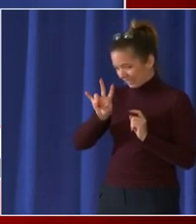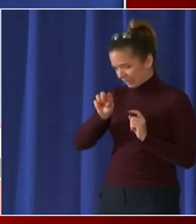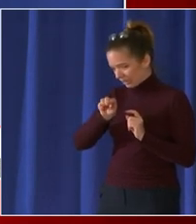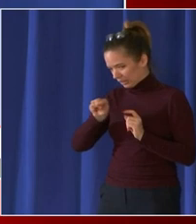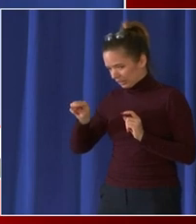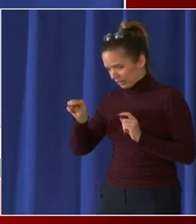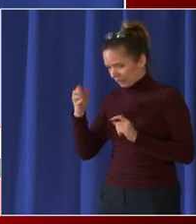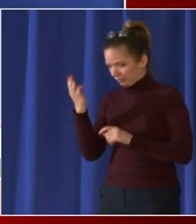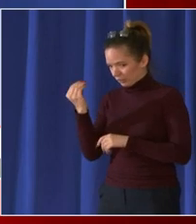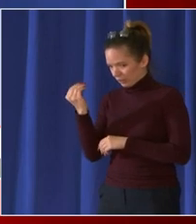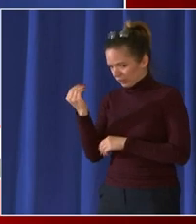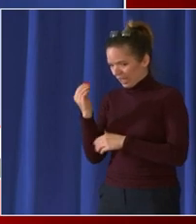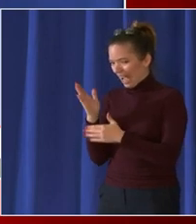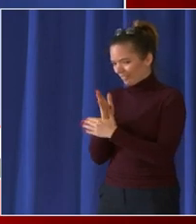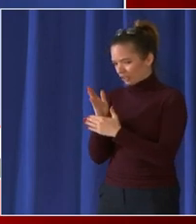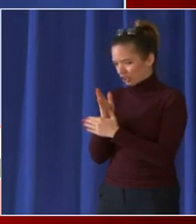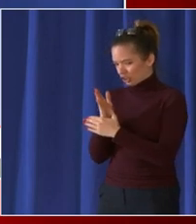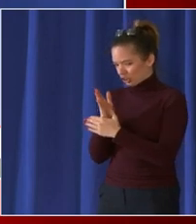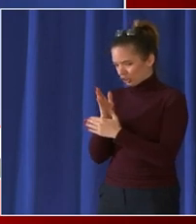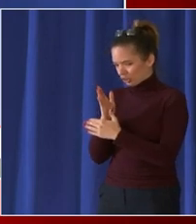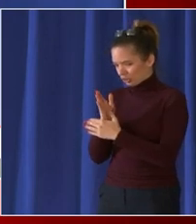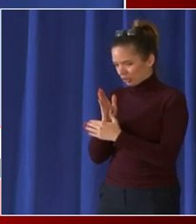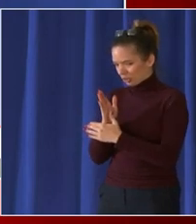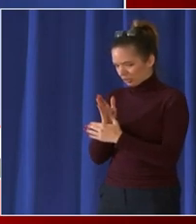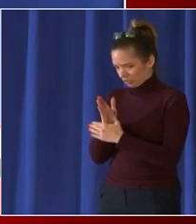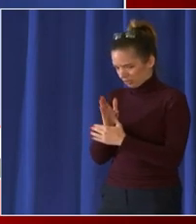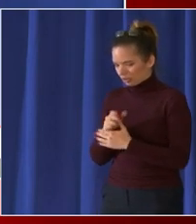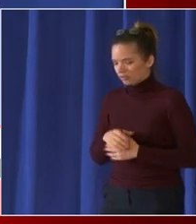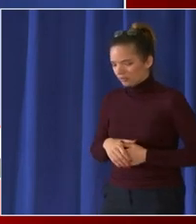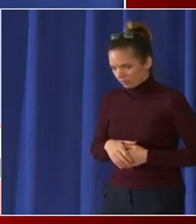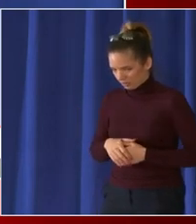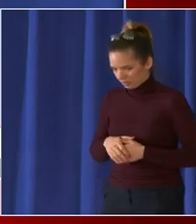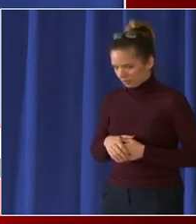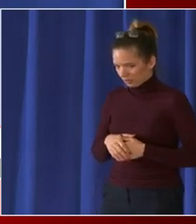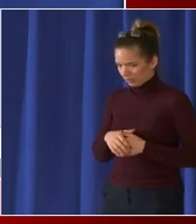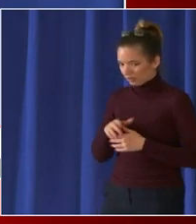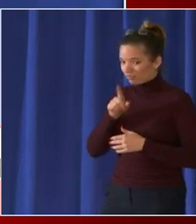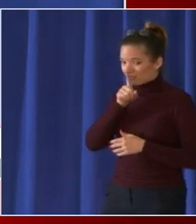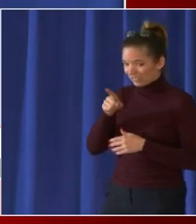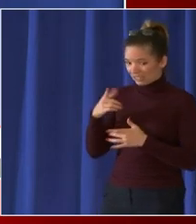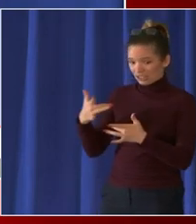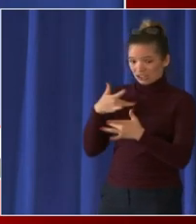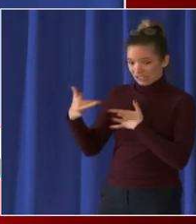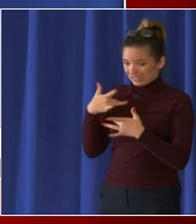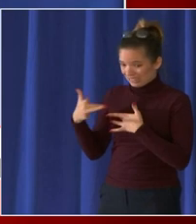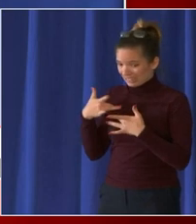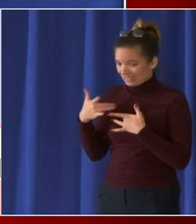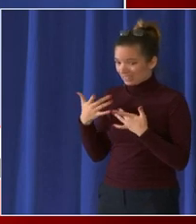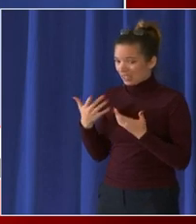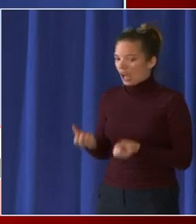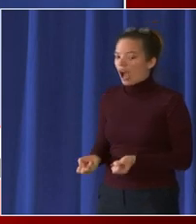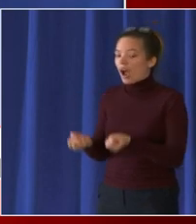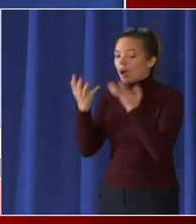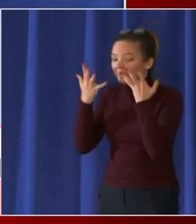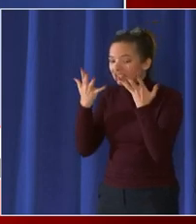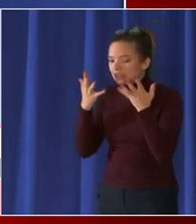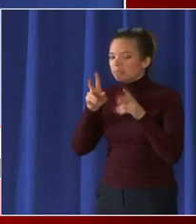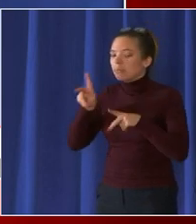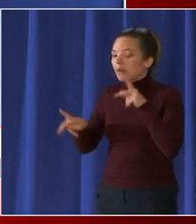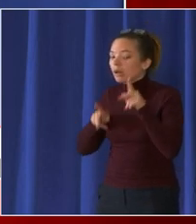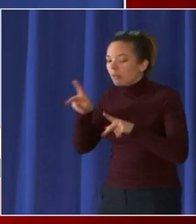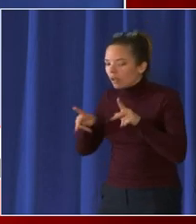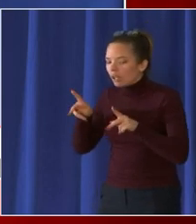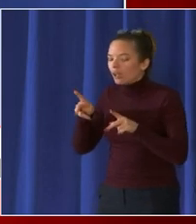follow up of the about the specific one and what what we're really concerned about is how many people that get covid end up in the hospital right